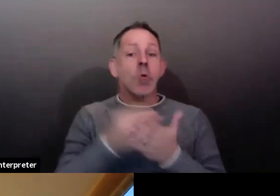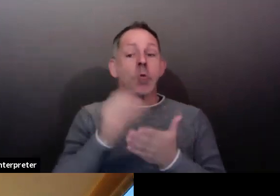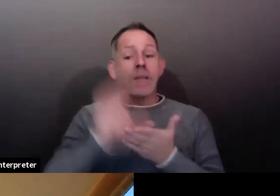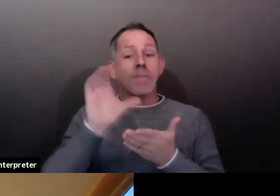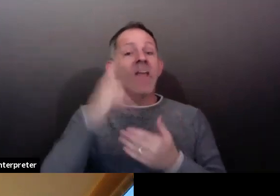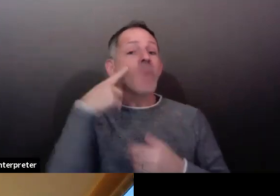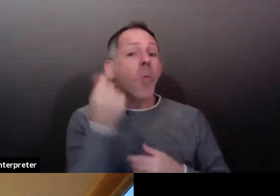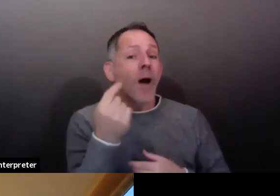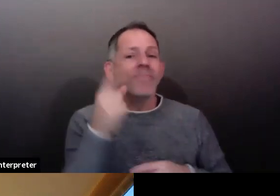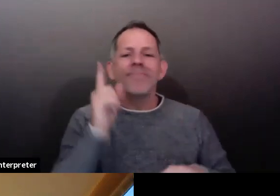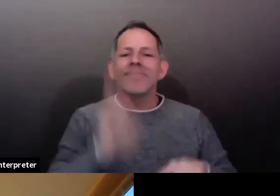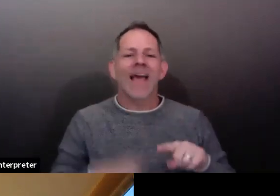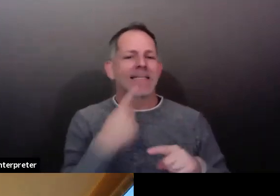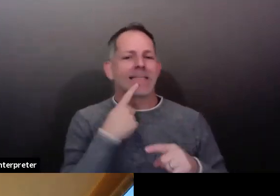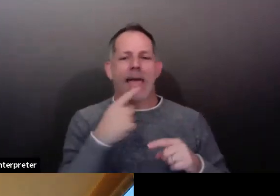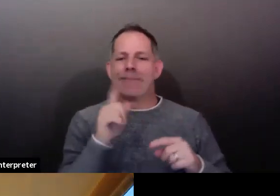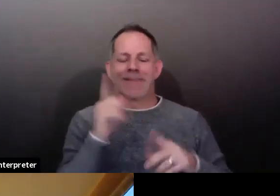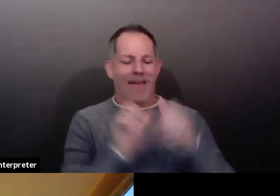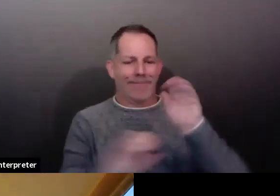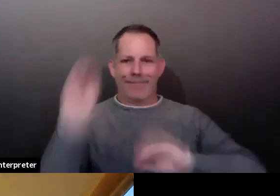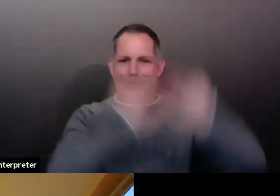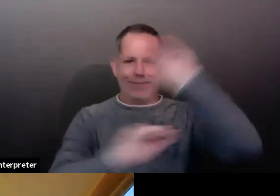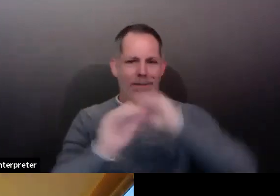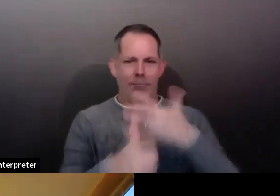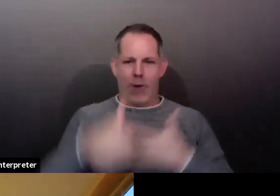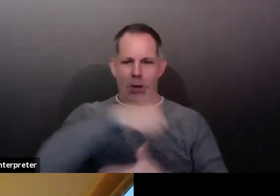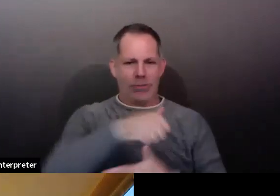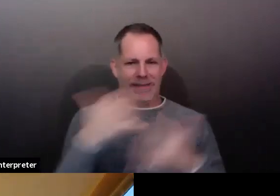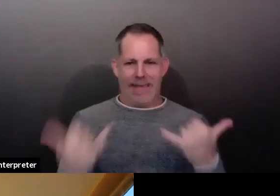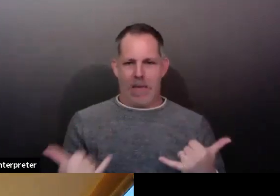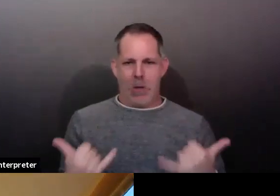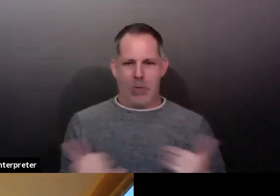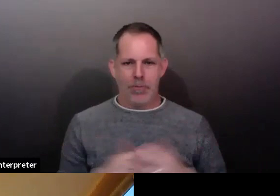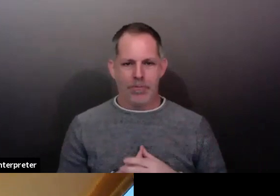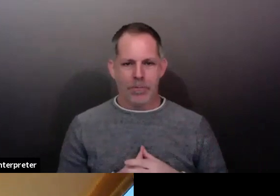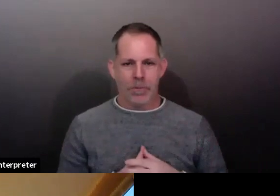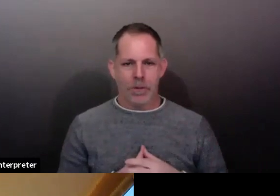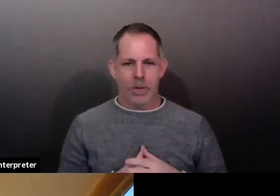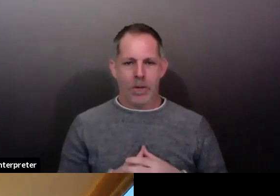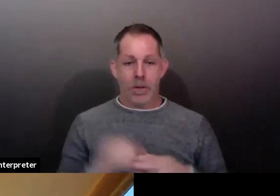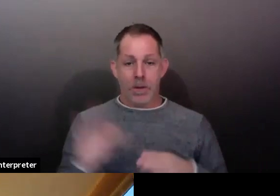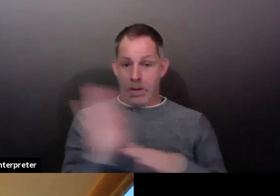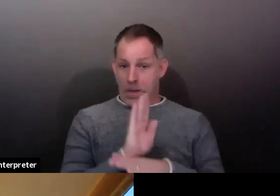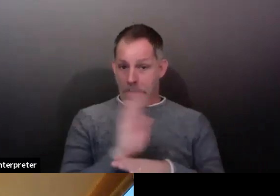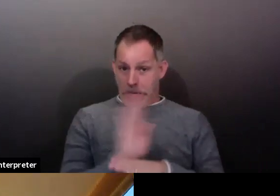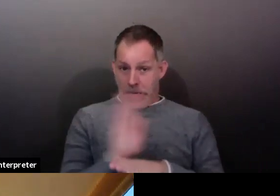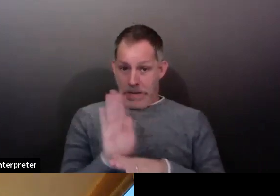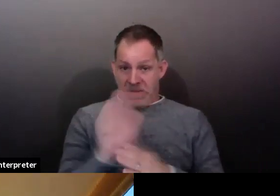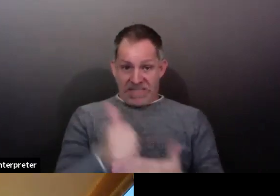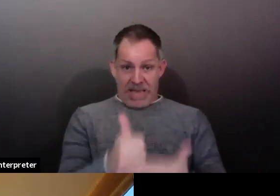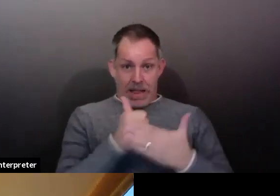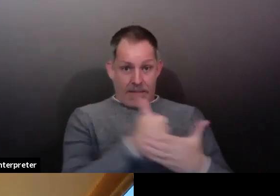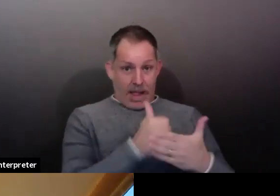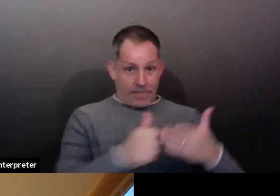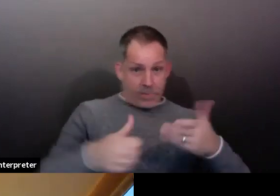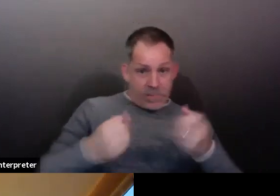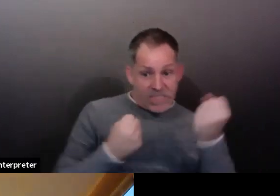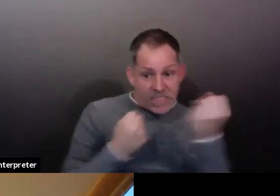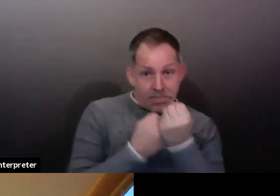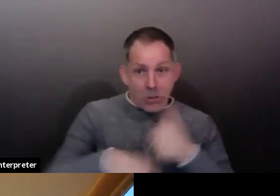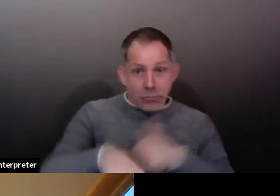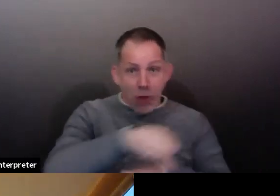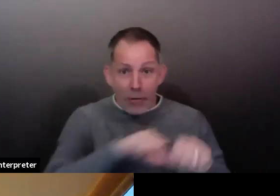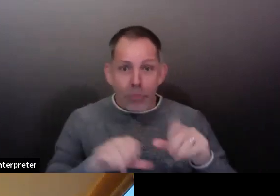mention the businesses that have been helped from the first round. Small businesses and large businesses alike.